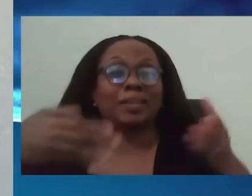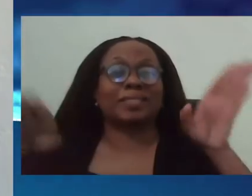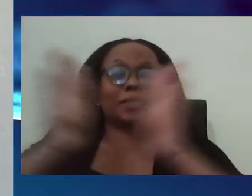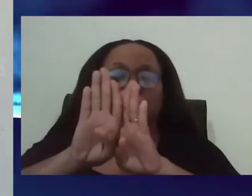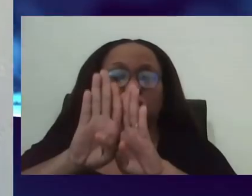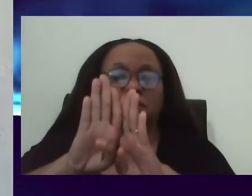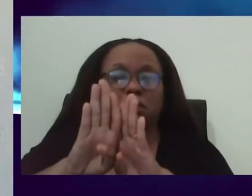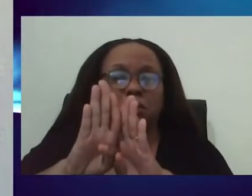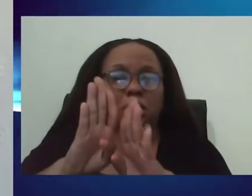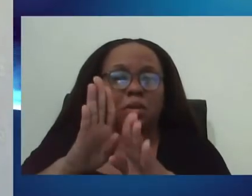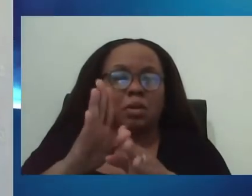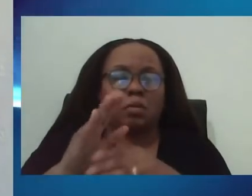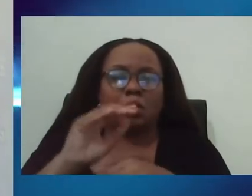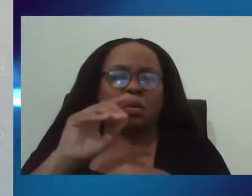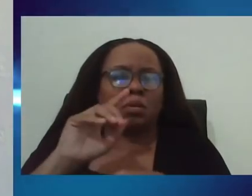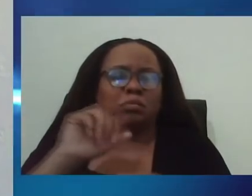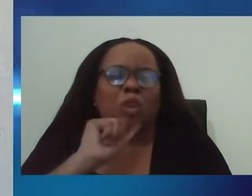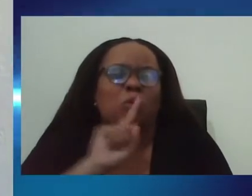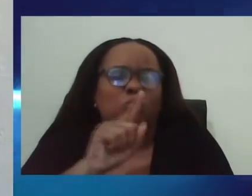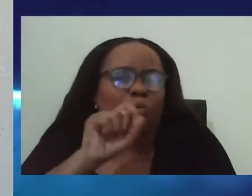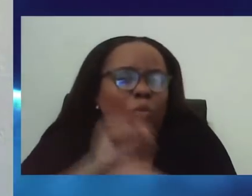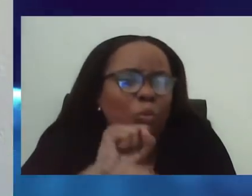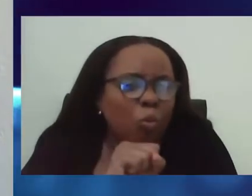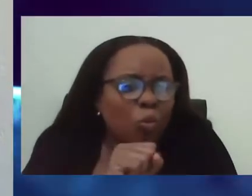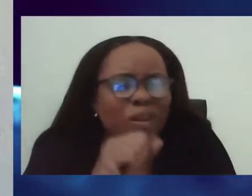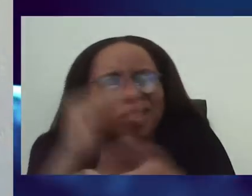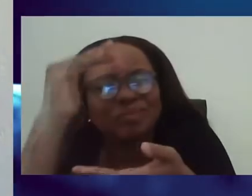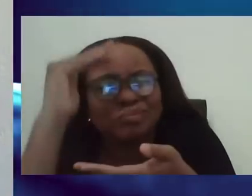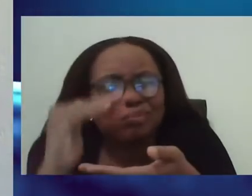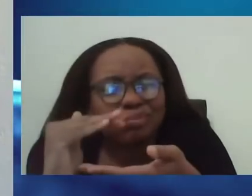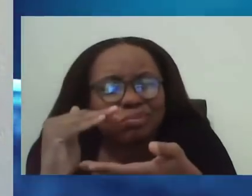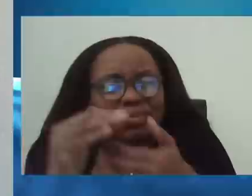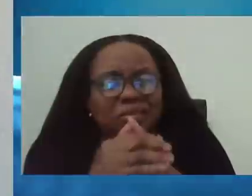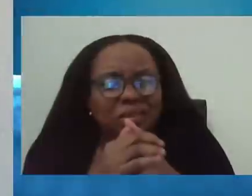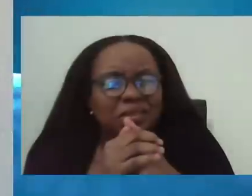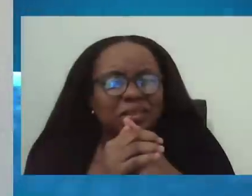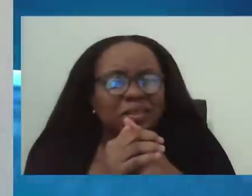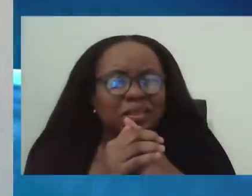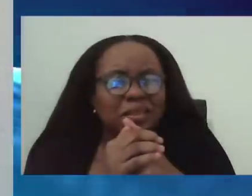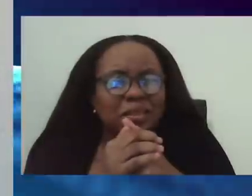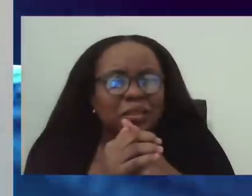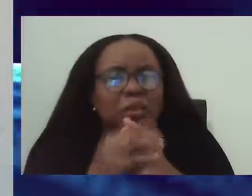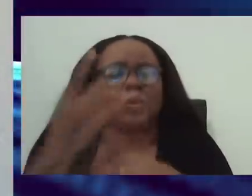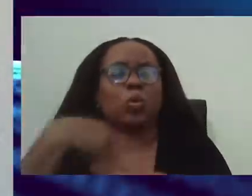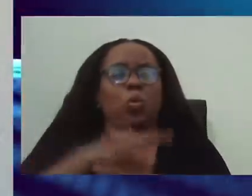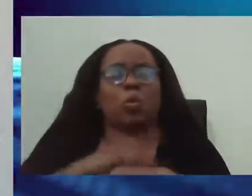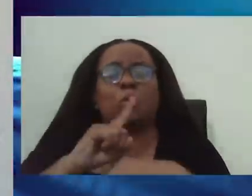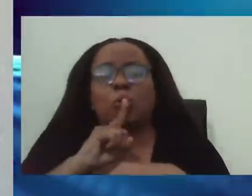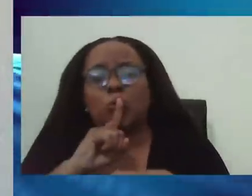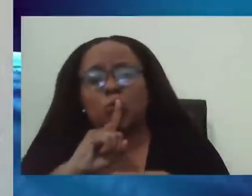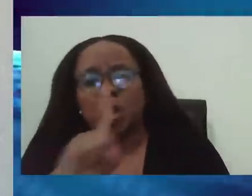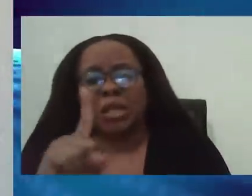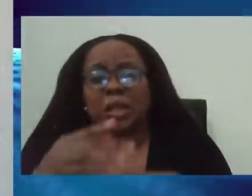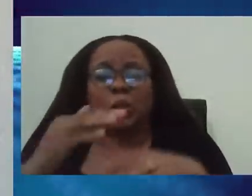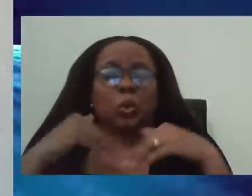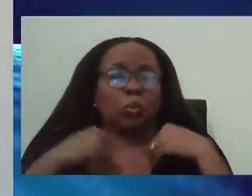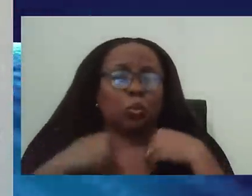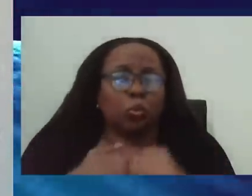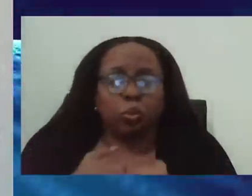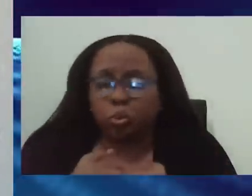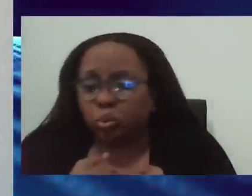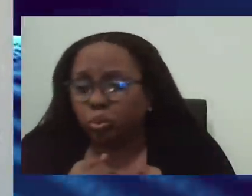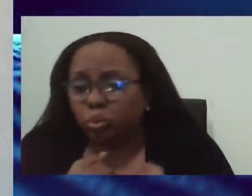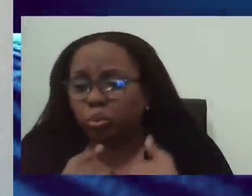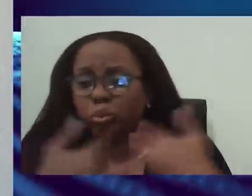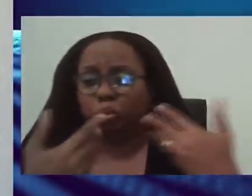will work less, no, they will work, but they'll be less effective now is because we're so fatigued. And we're not likely to have the type of